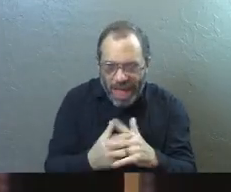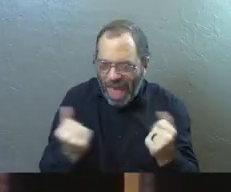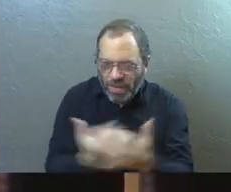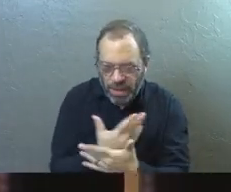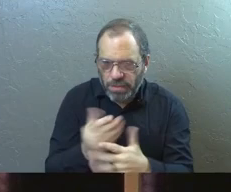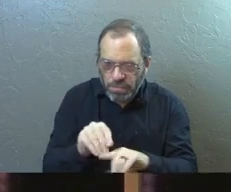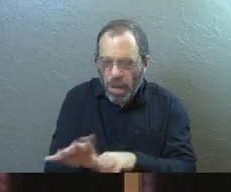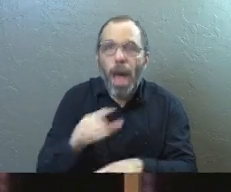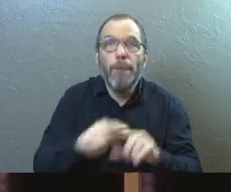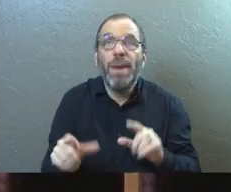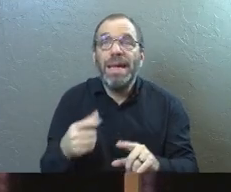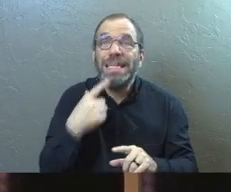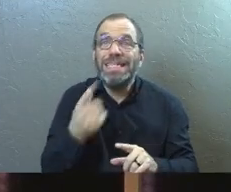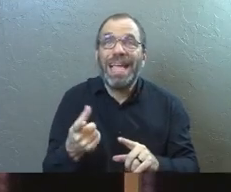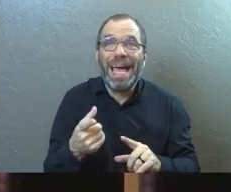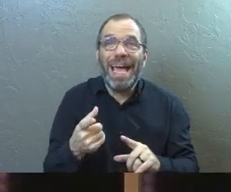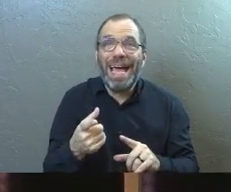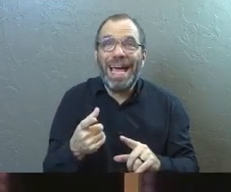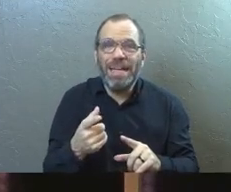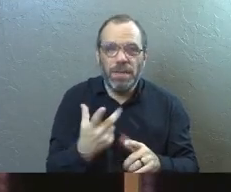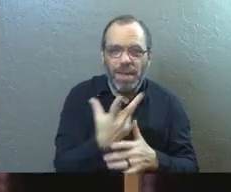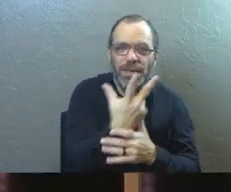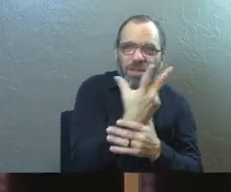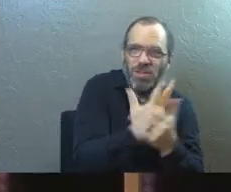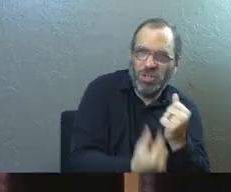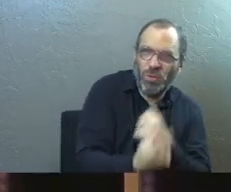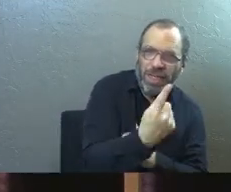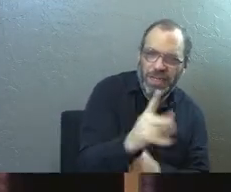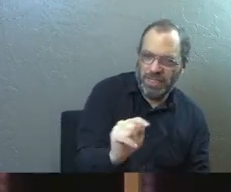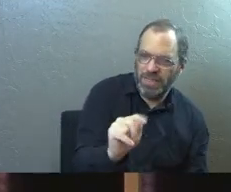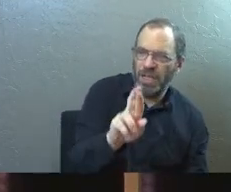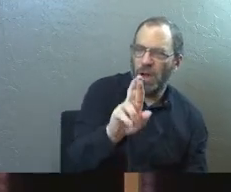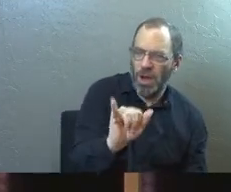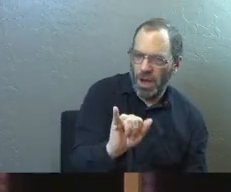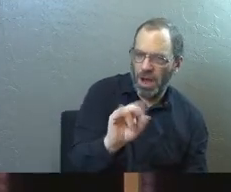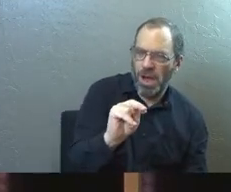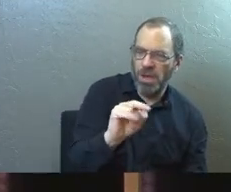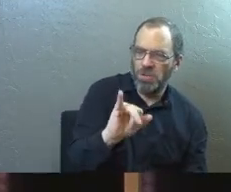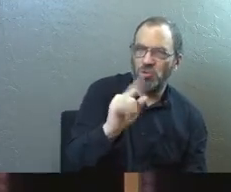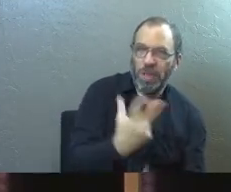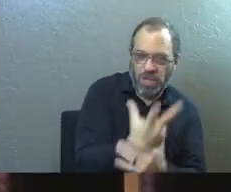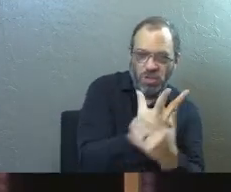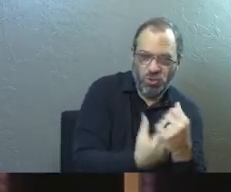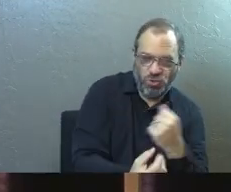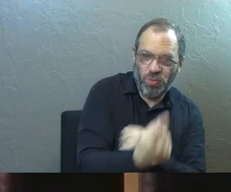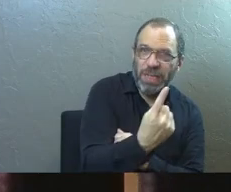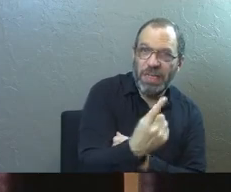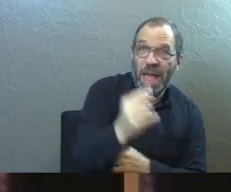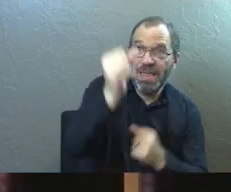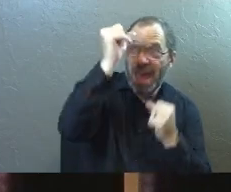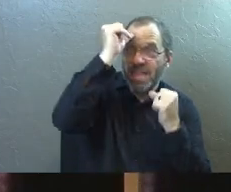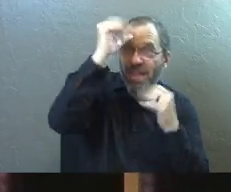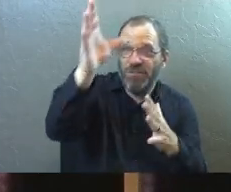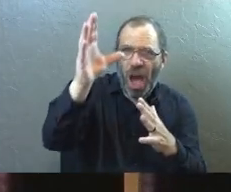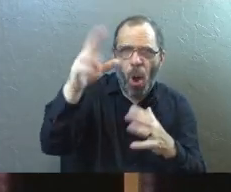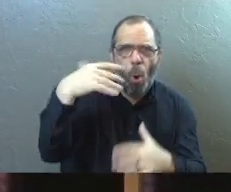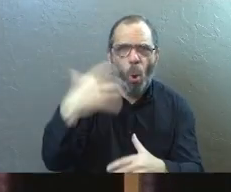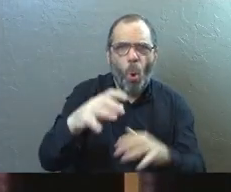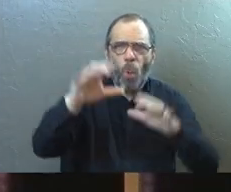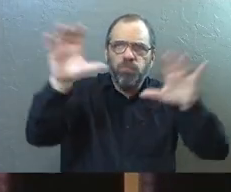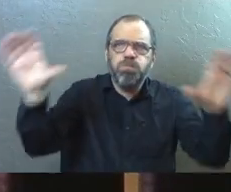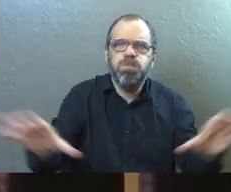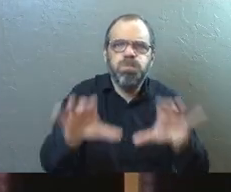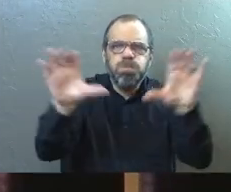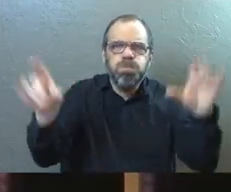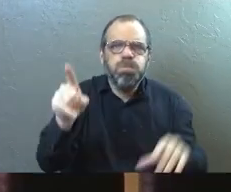everything. But he also pulls the trinity in this in a really great way. He shows us that God the Father is super active.